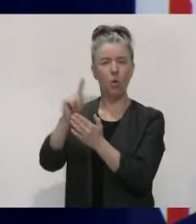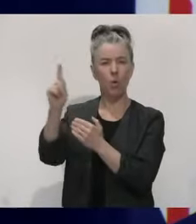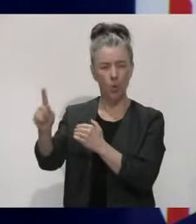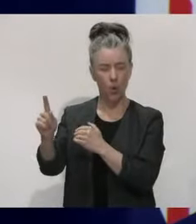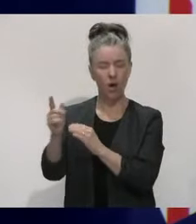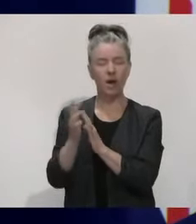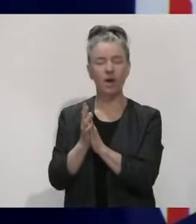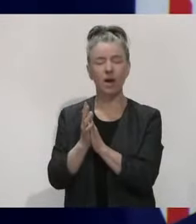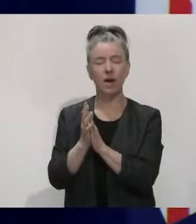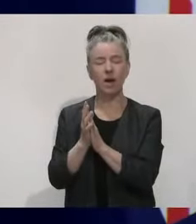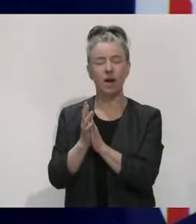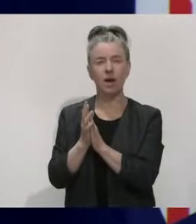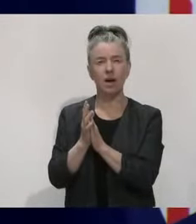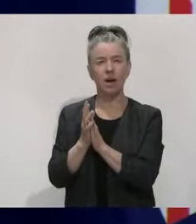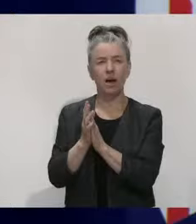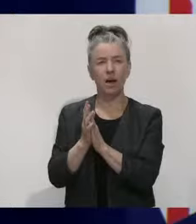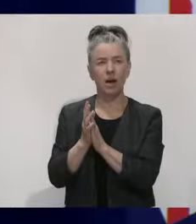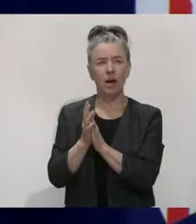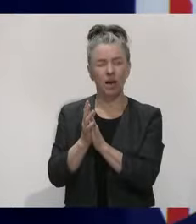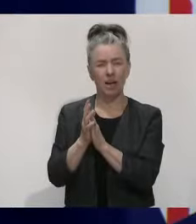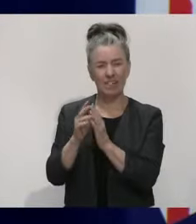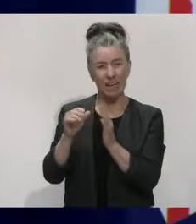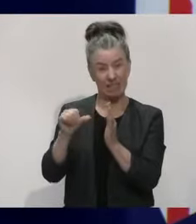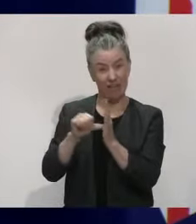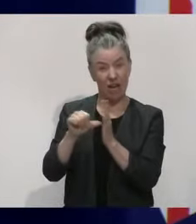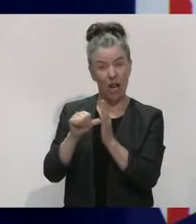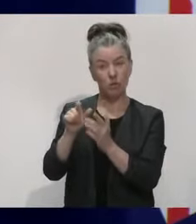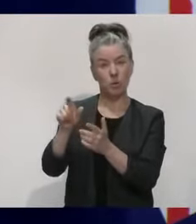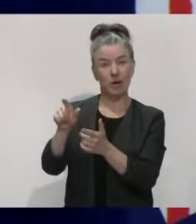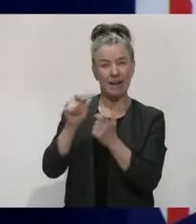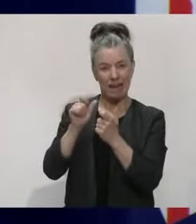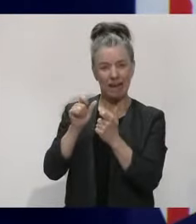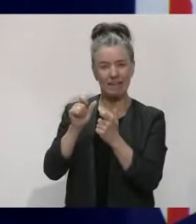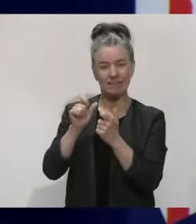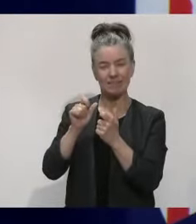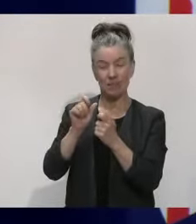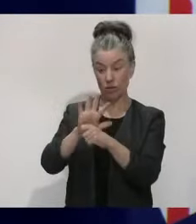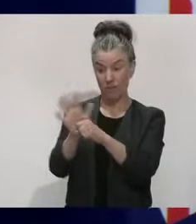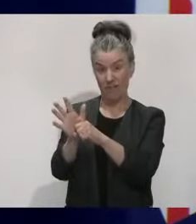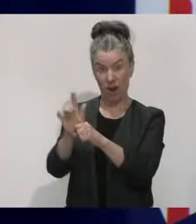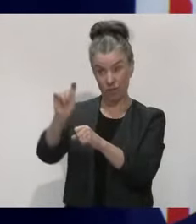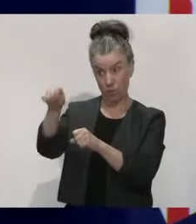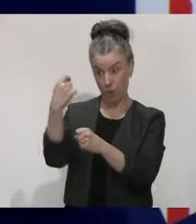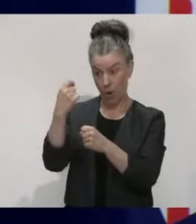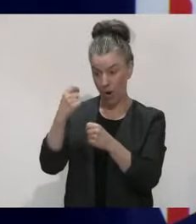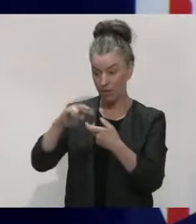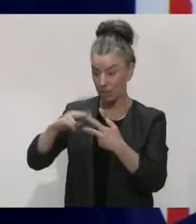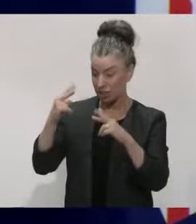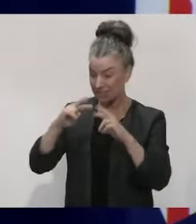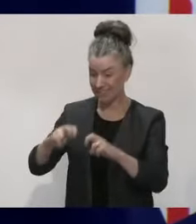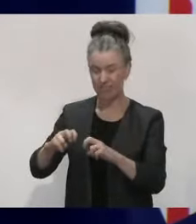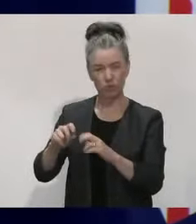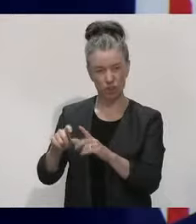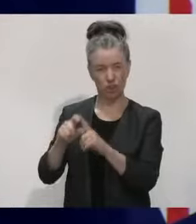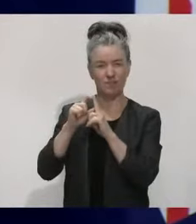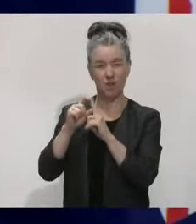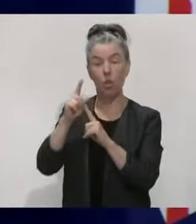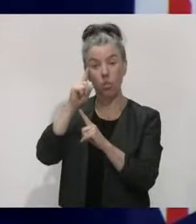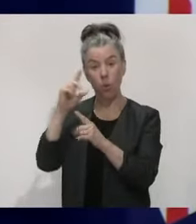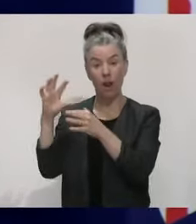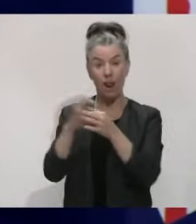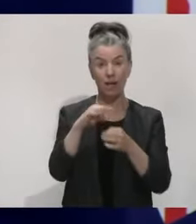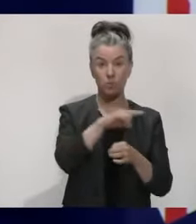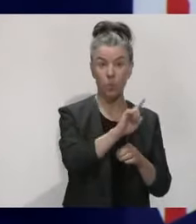challenges in trying to get the full genome of that person sequenced, the initial indication was that it looked like it was linked to this current outbreak,